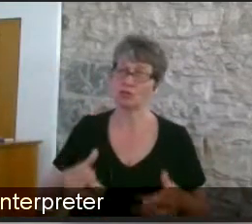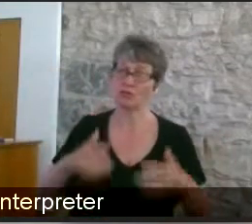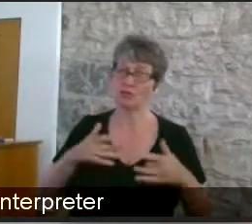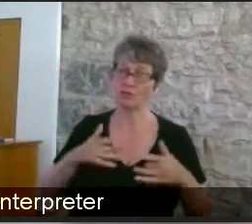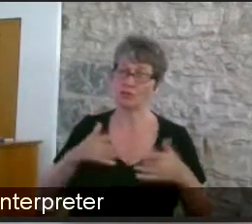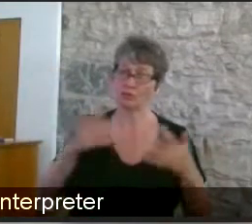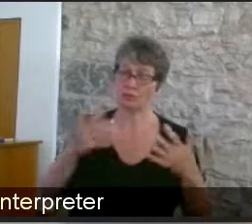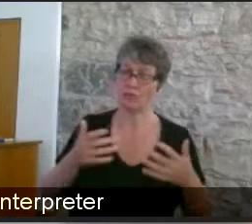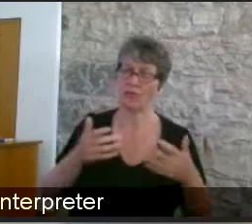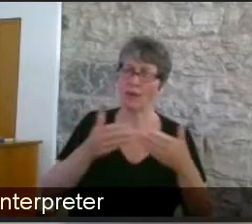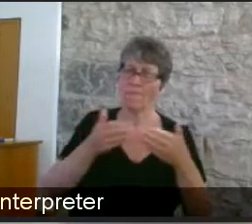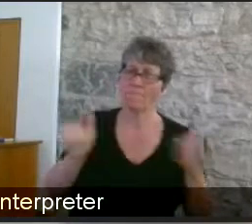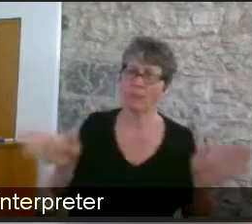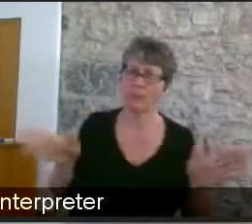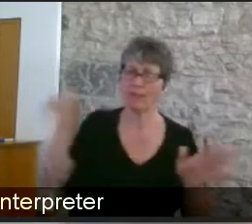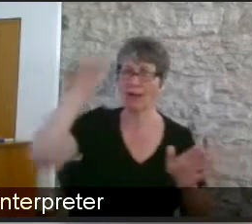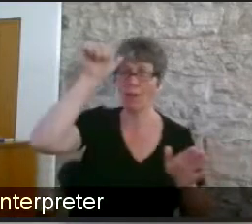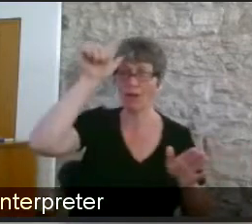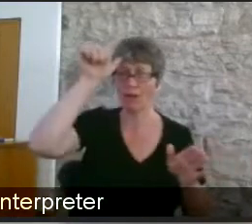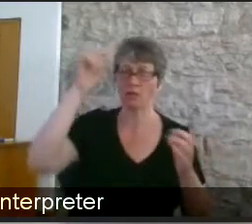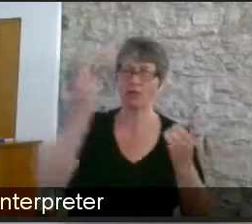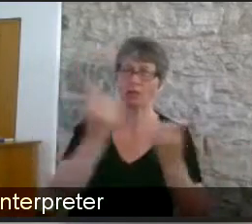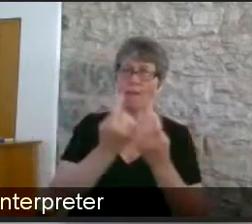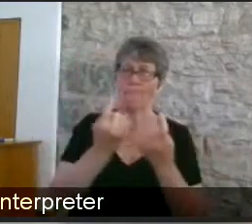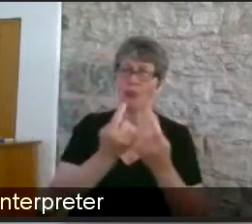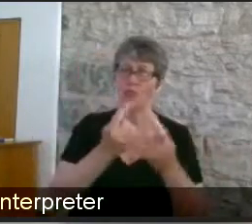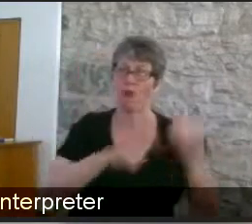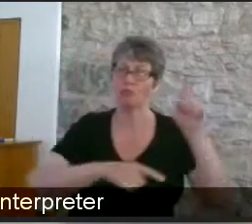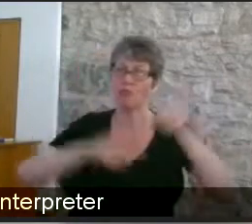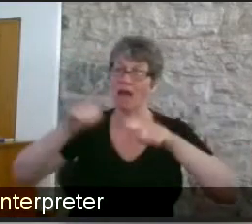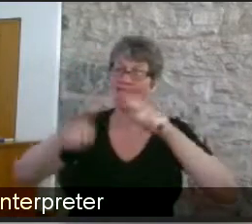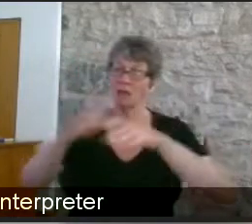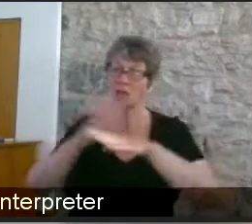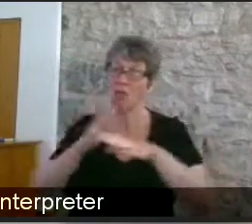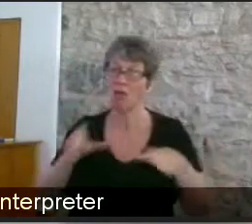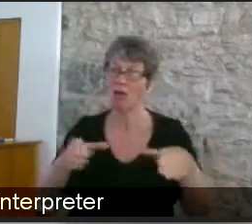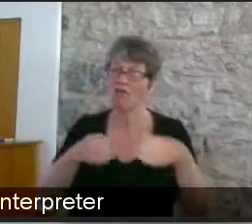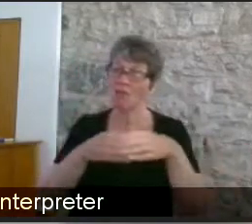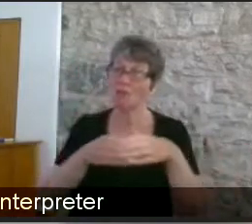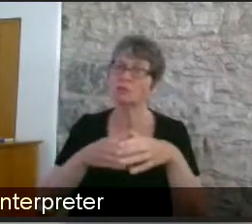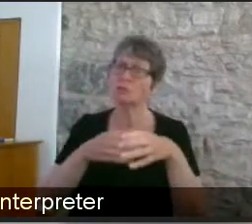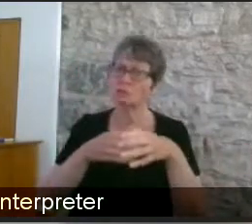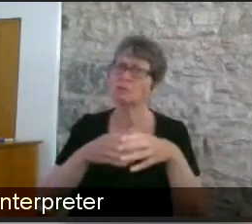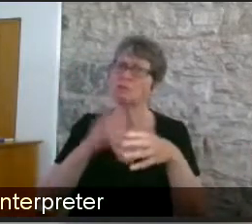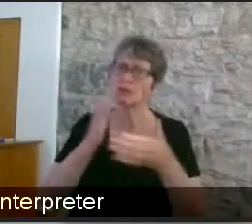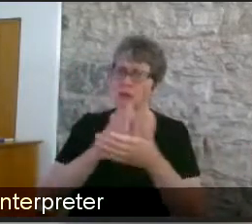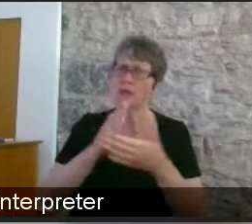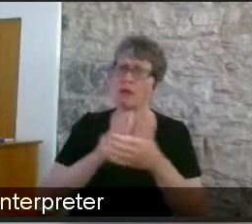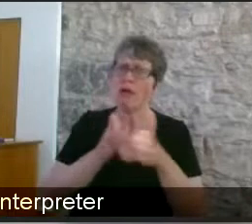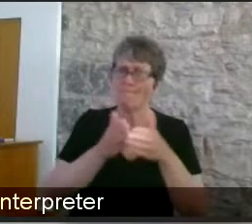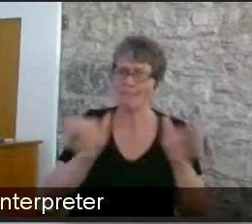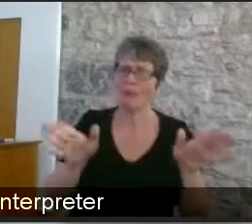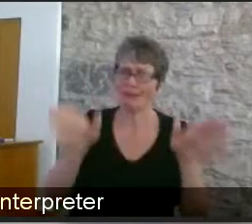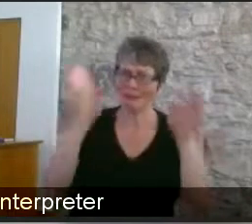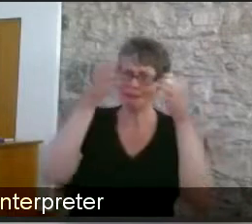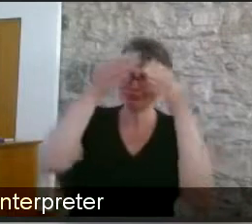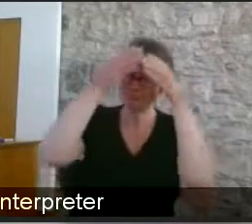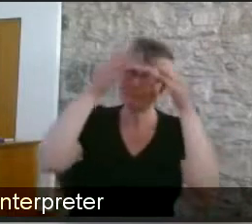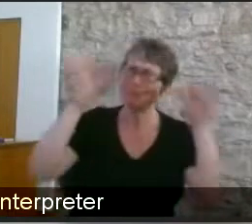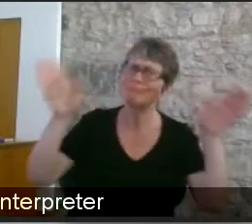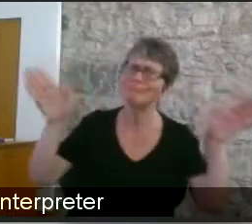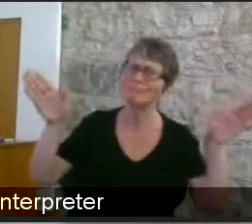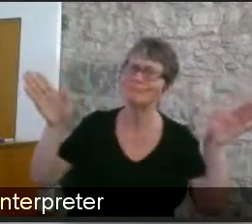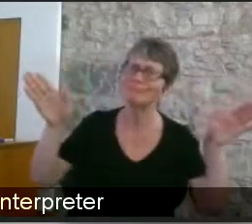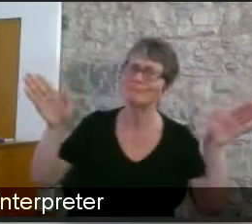workforce and is there is that understanding about you know how that can be contributed to not